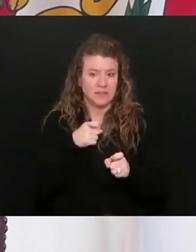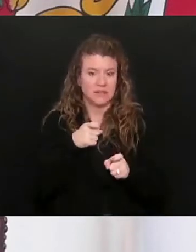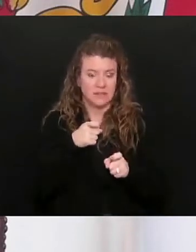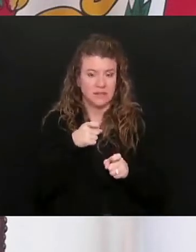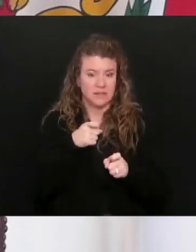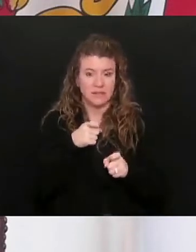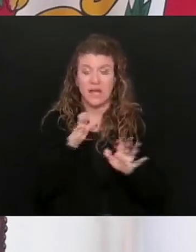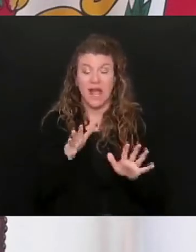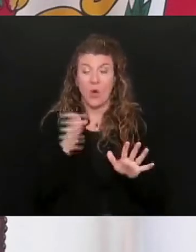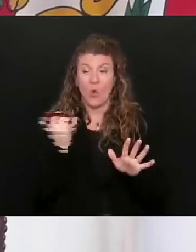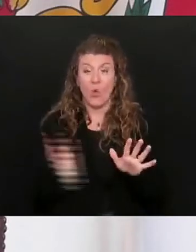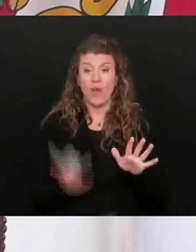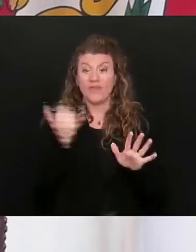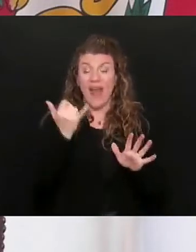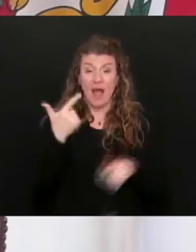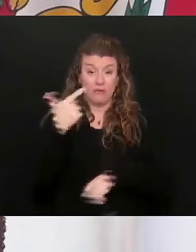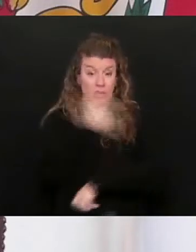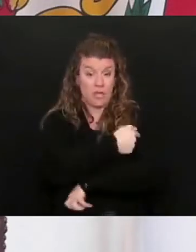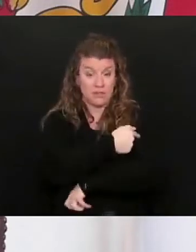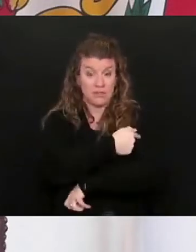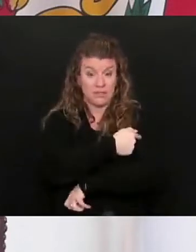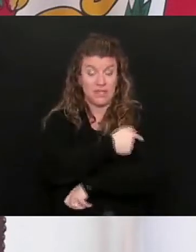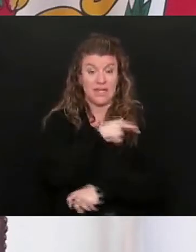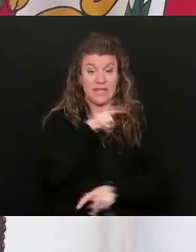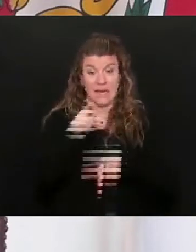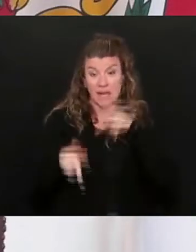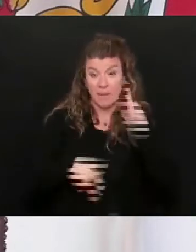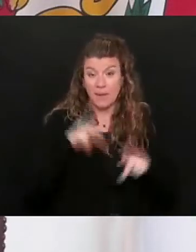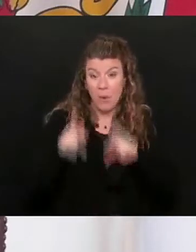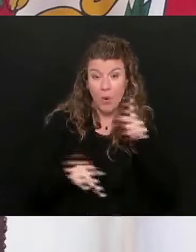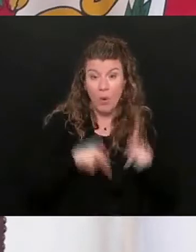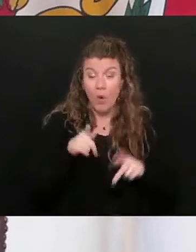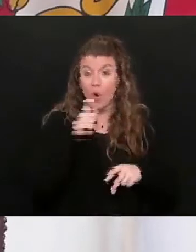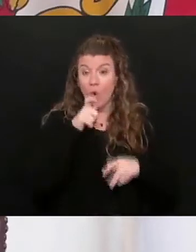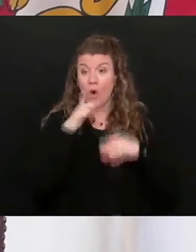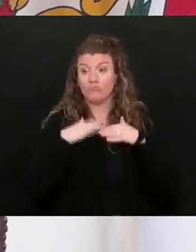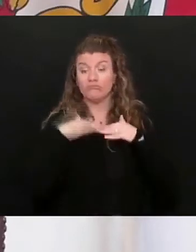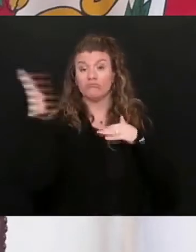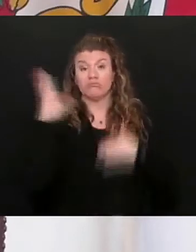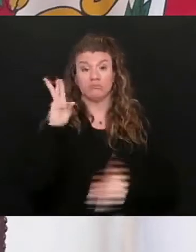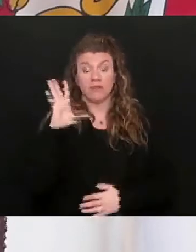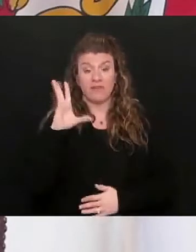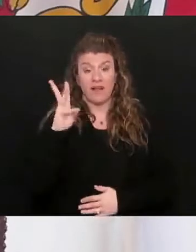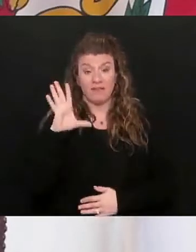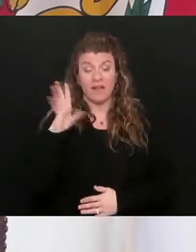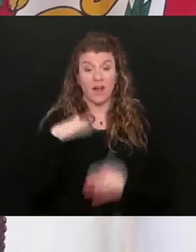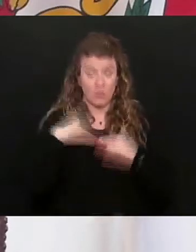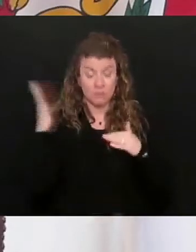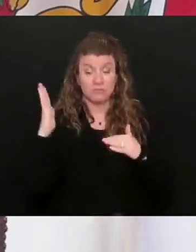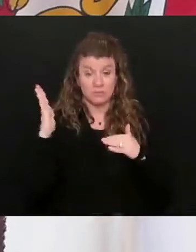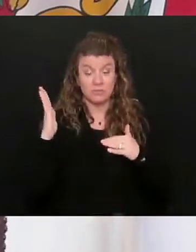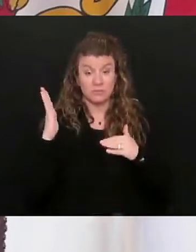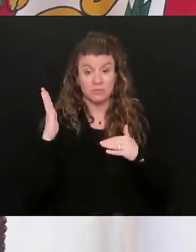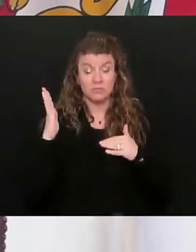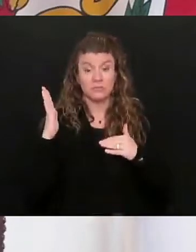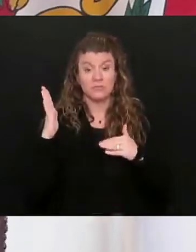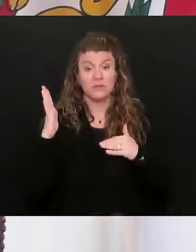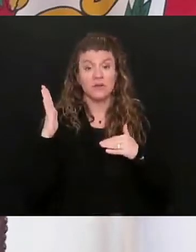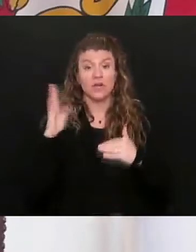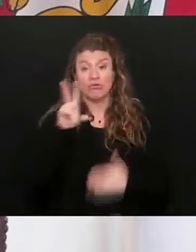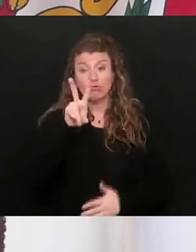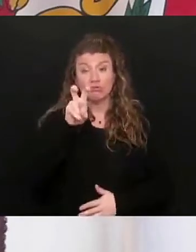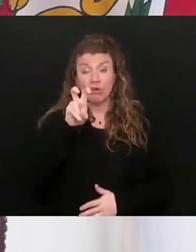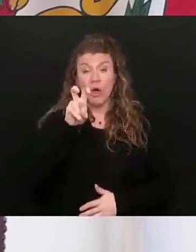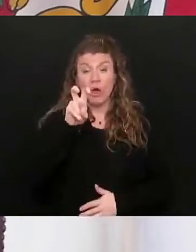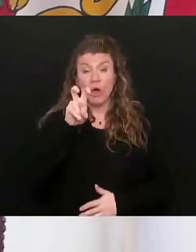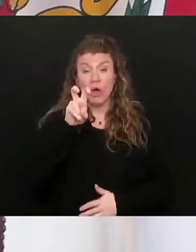we have now given shots to people in excess of sixty five years or sixty five years of age and older. over